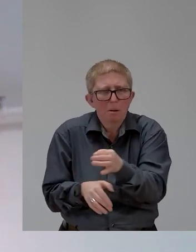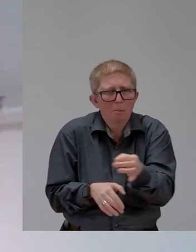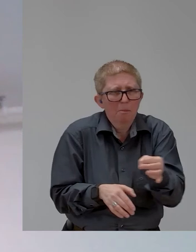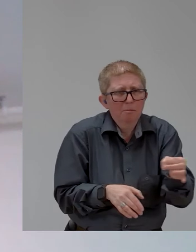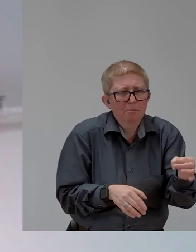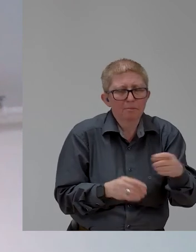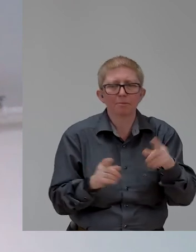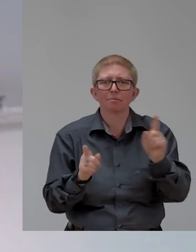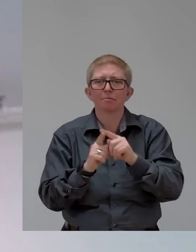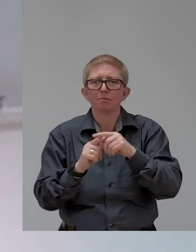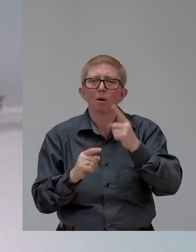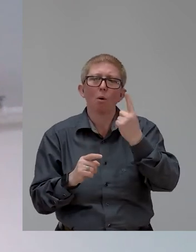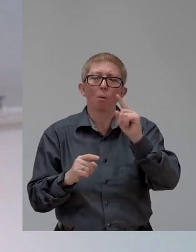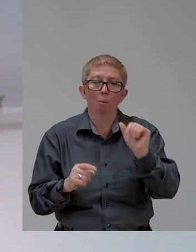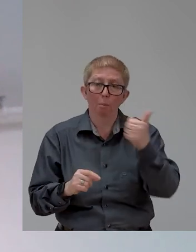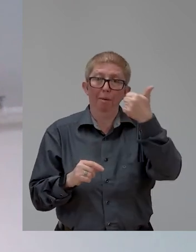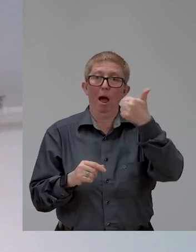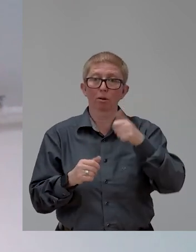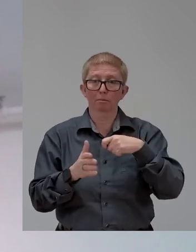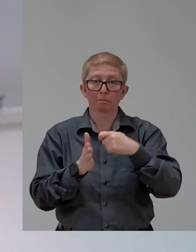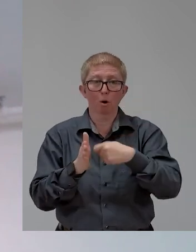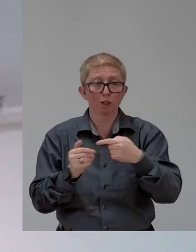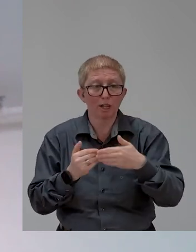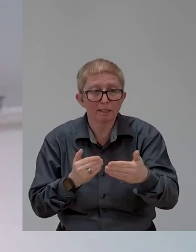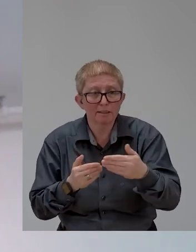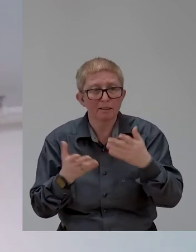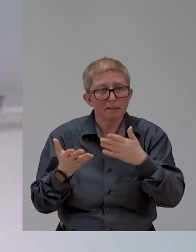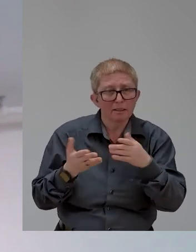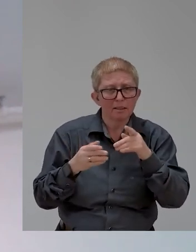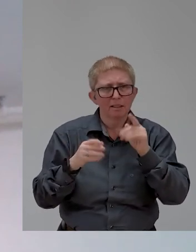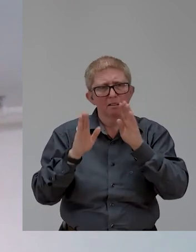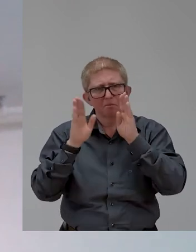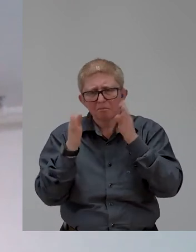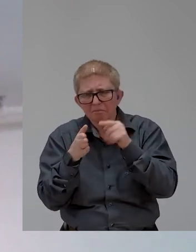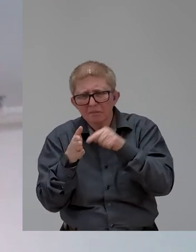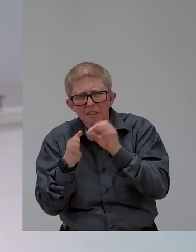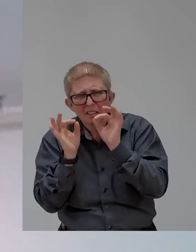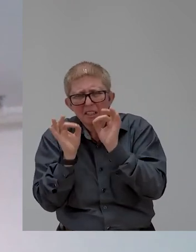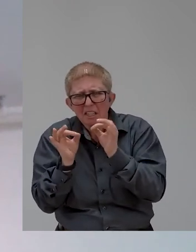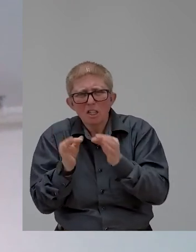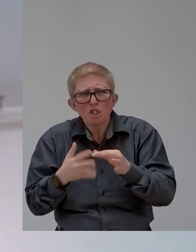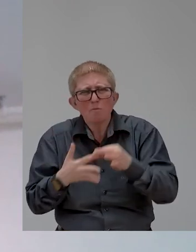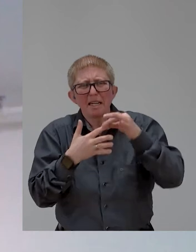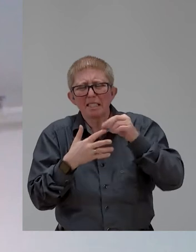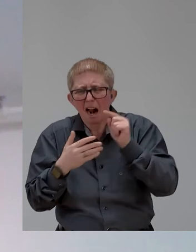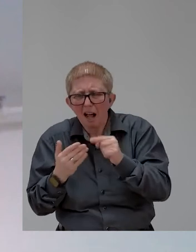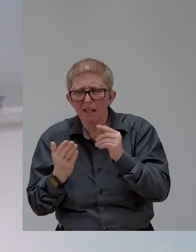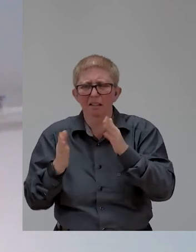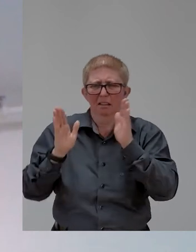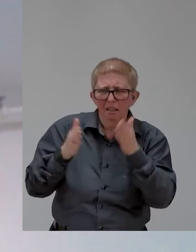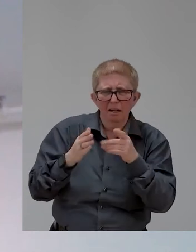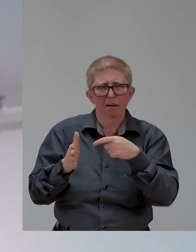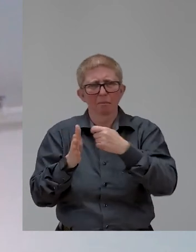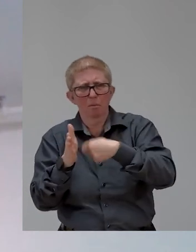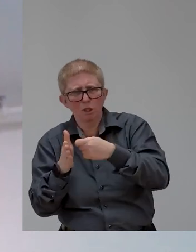on particular types of disabilities, such as those on the spectrum conducting accounting and other tasks, those